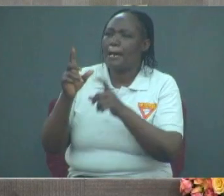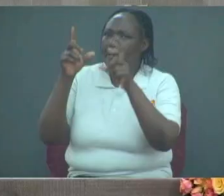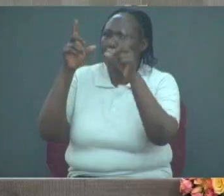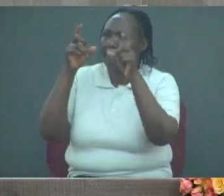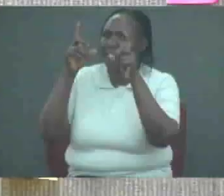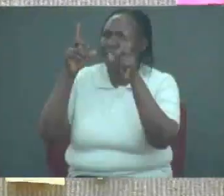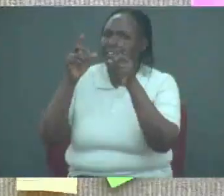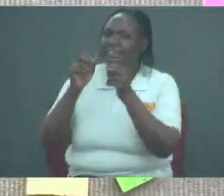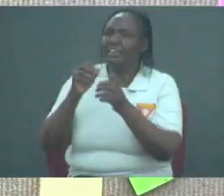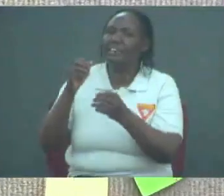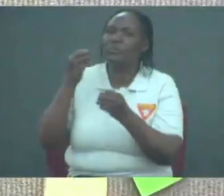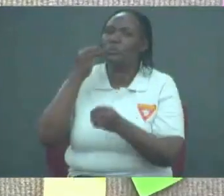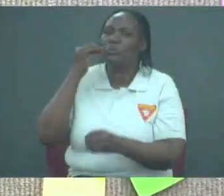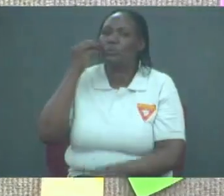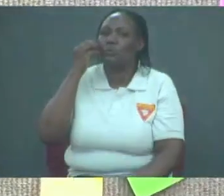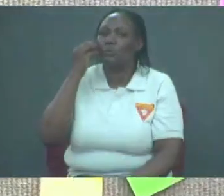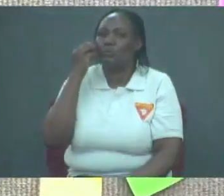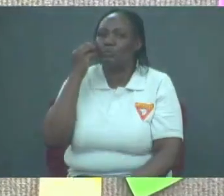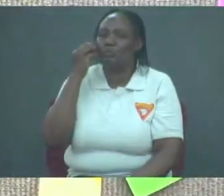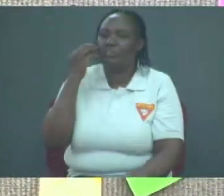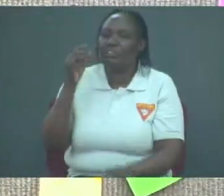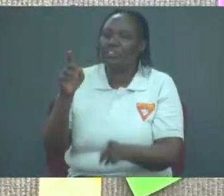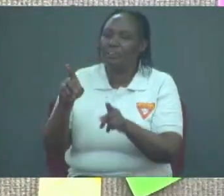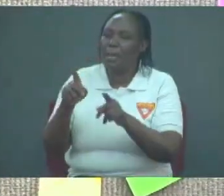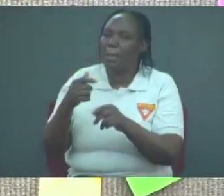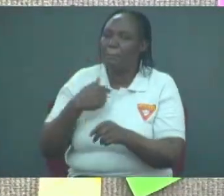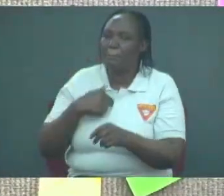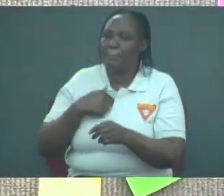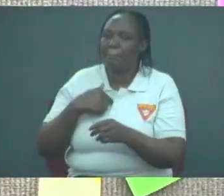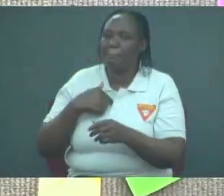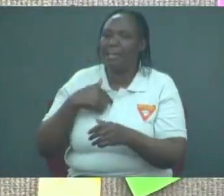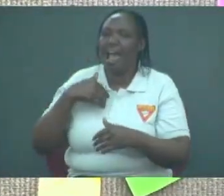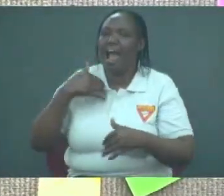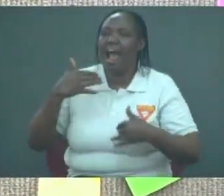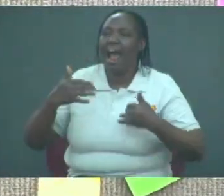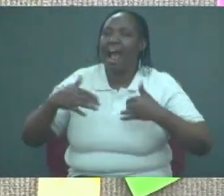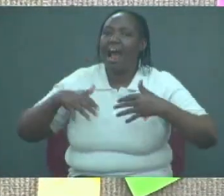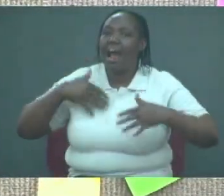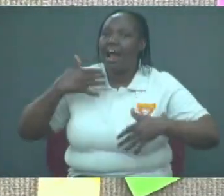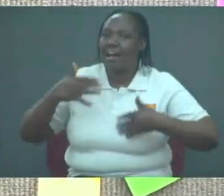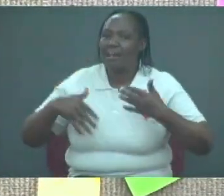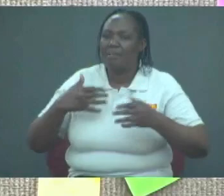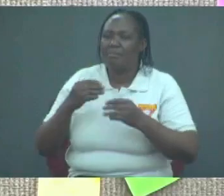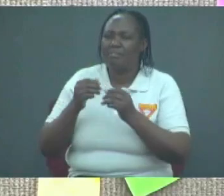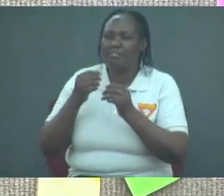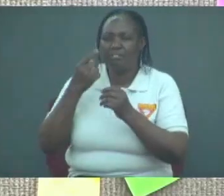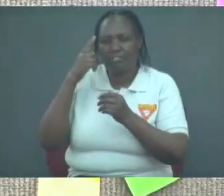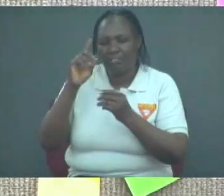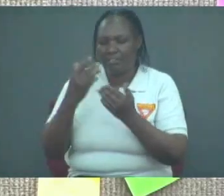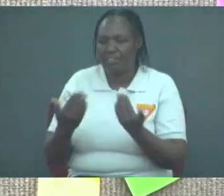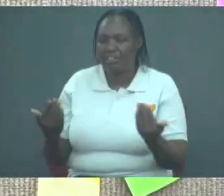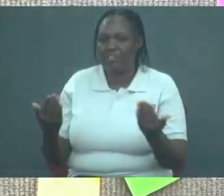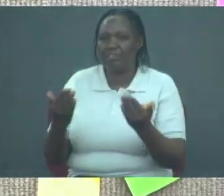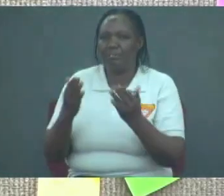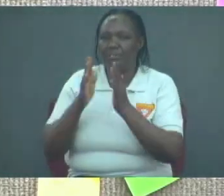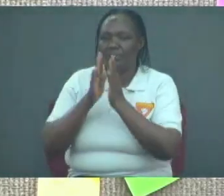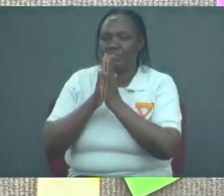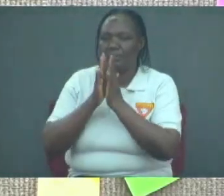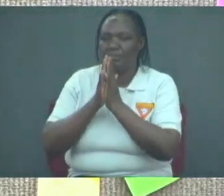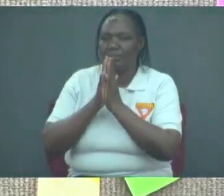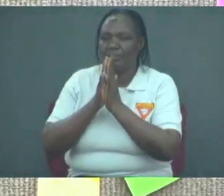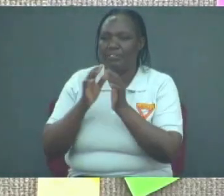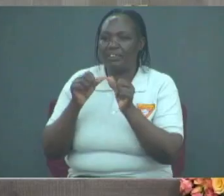coming up at home. And also, I'm very proud of the children for the prayer requests that are coming up in front. As I